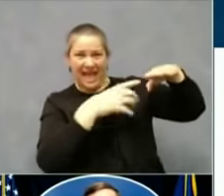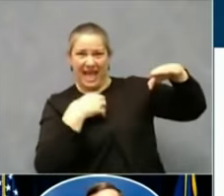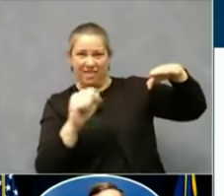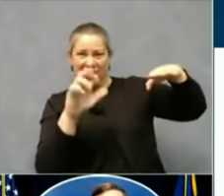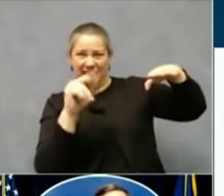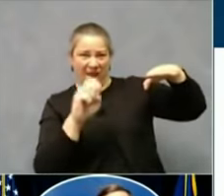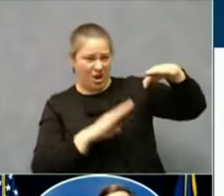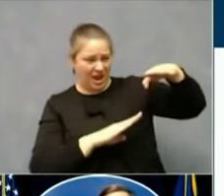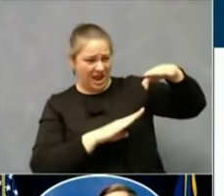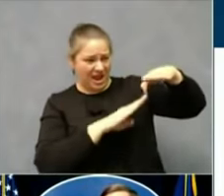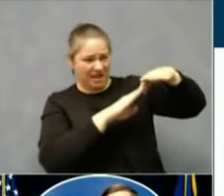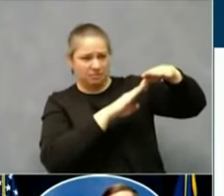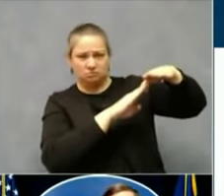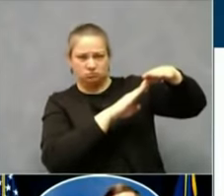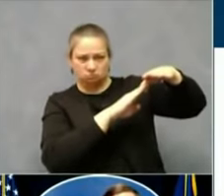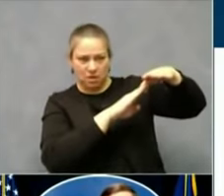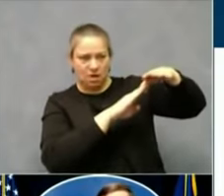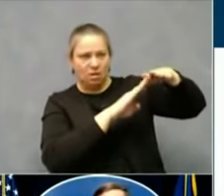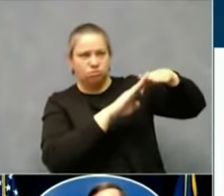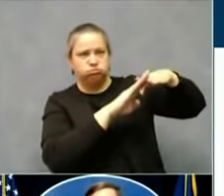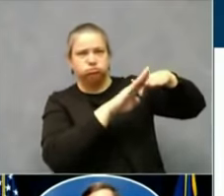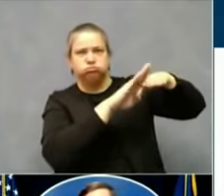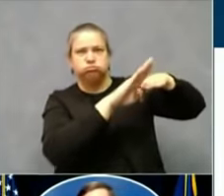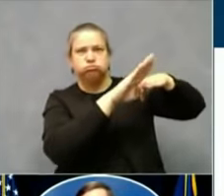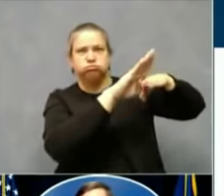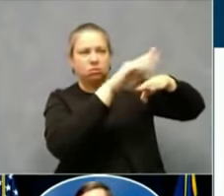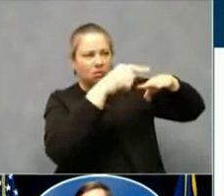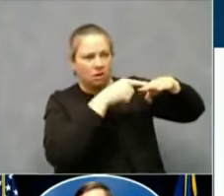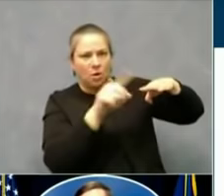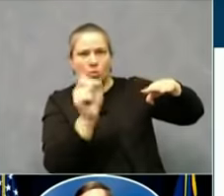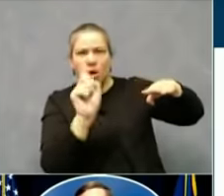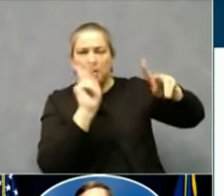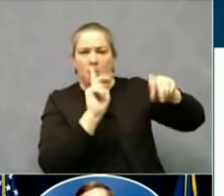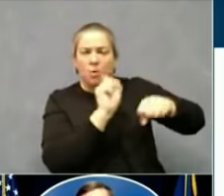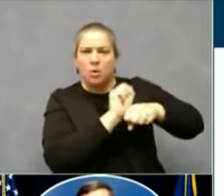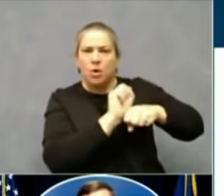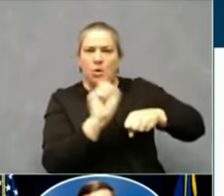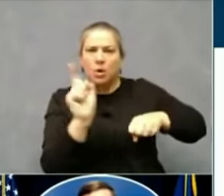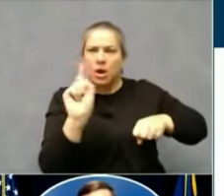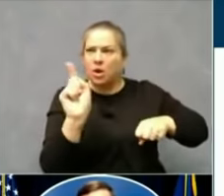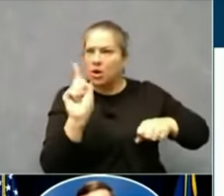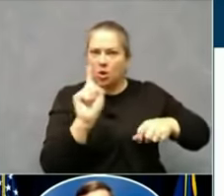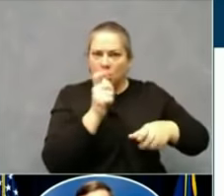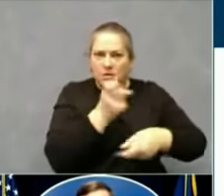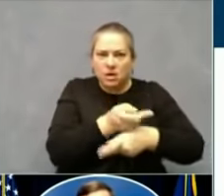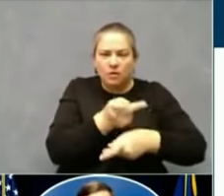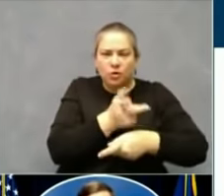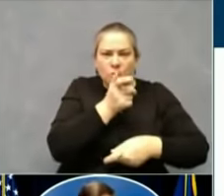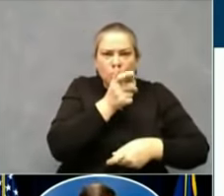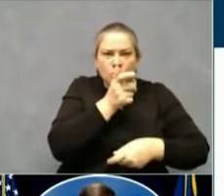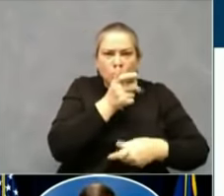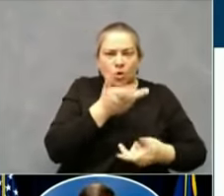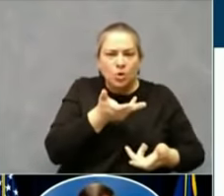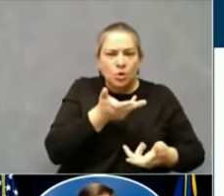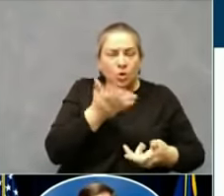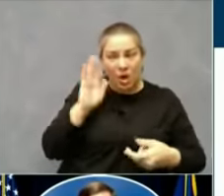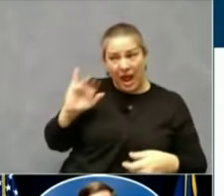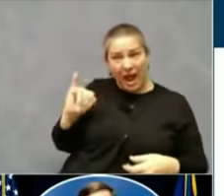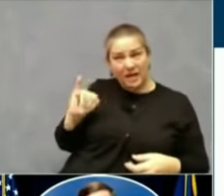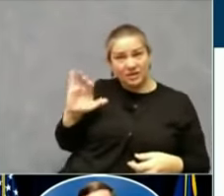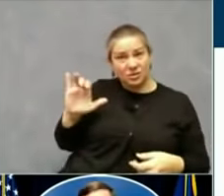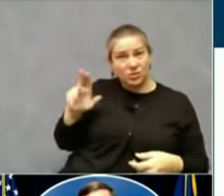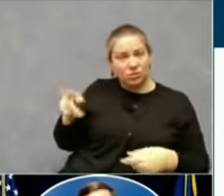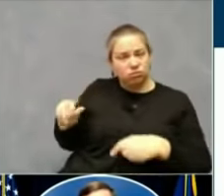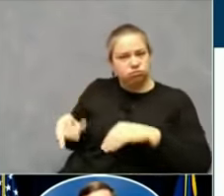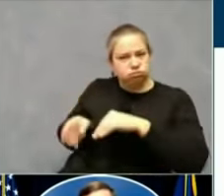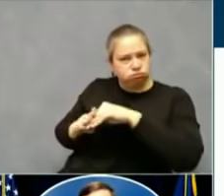It's not just that we have more people who need to go to the hospital. We have more people who are really sick now than ever. And when you